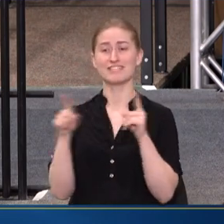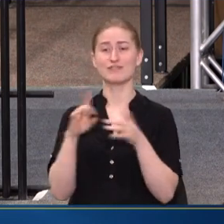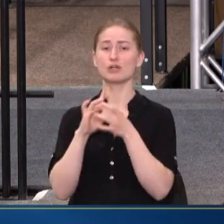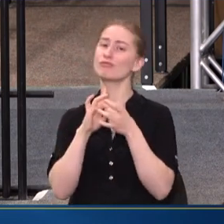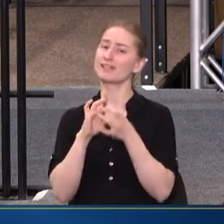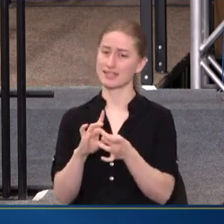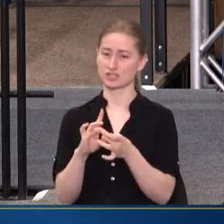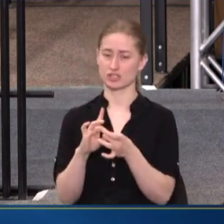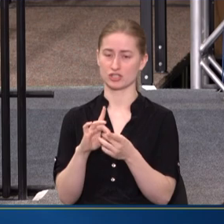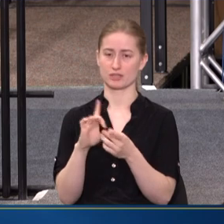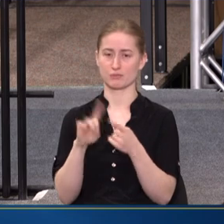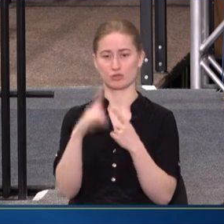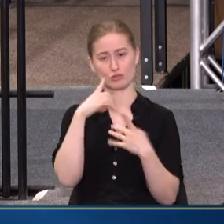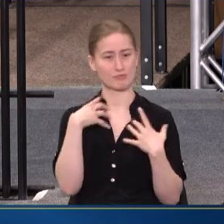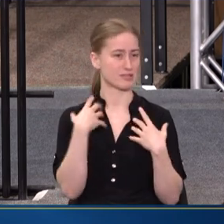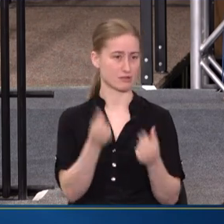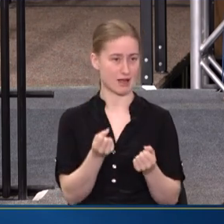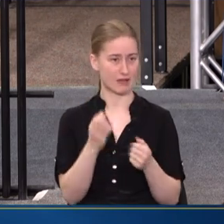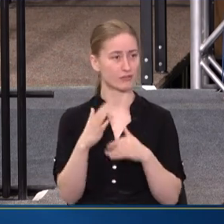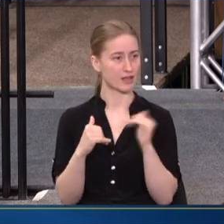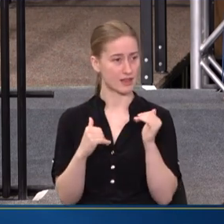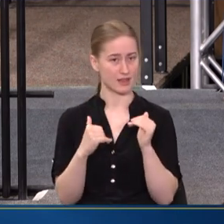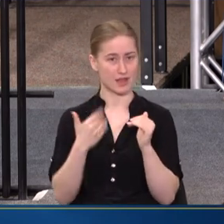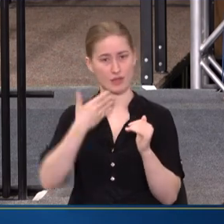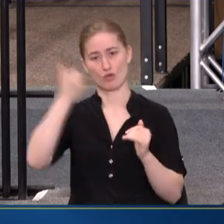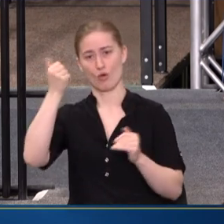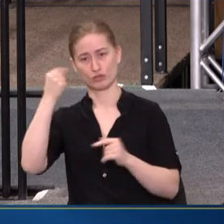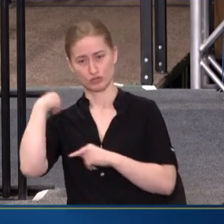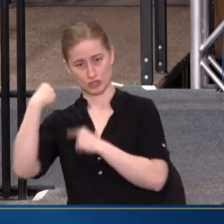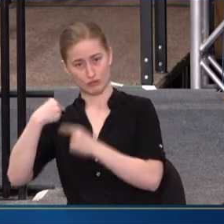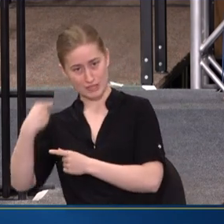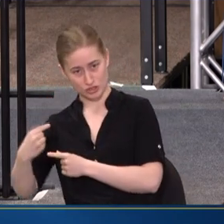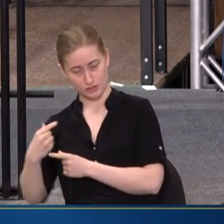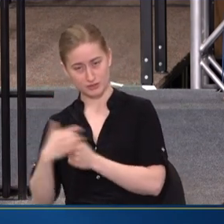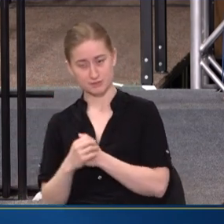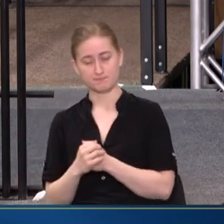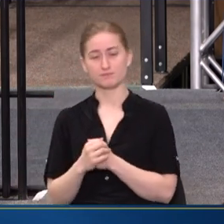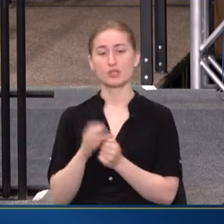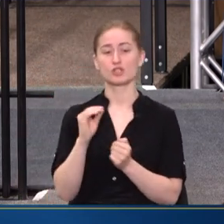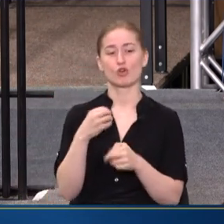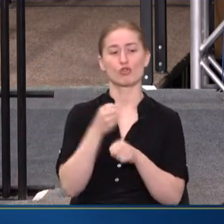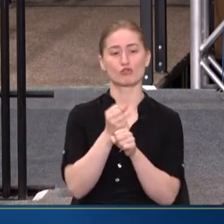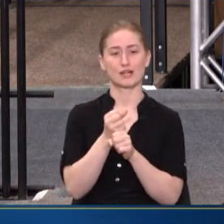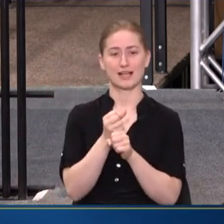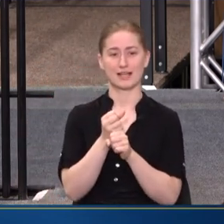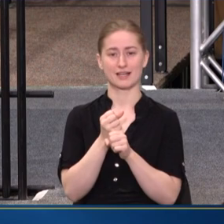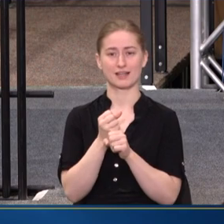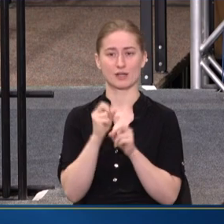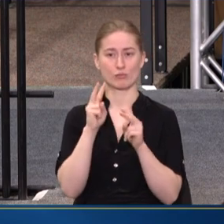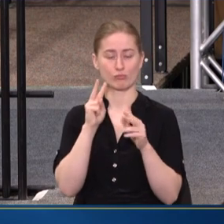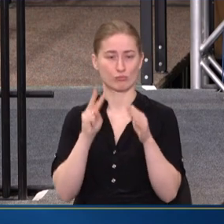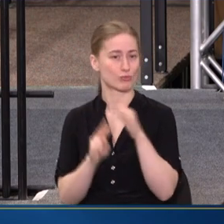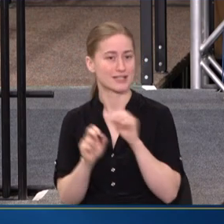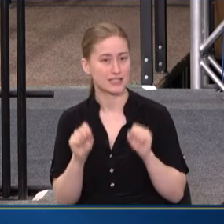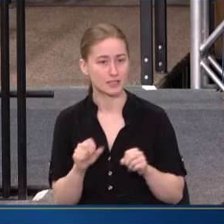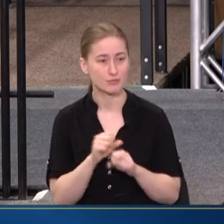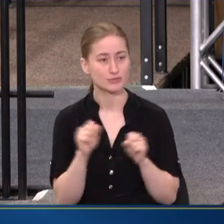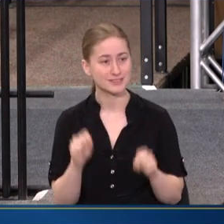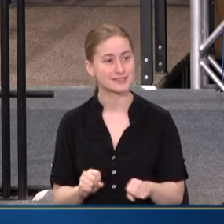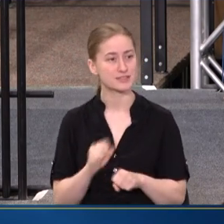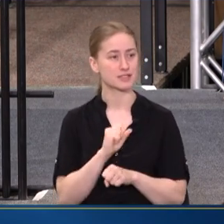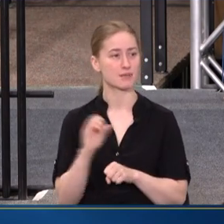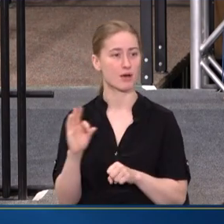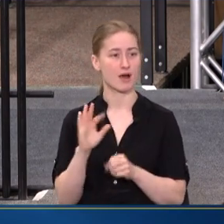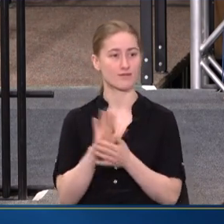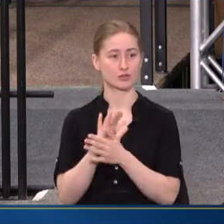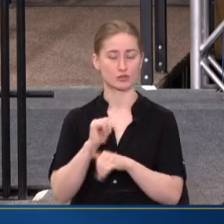RELATIONSHIP TO MENTAL HEALTH THAN OLDER GENERATIONS. SO CREATING A PREDICTABLE SYSTEM OF